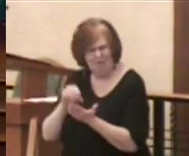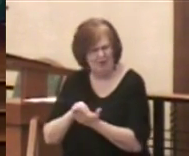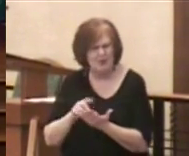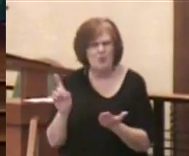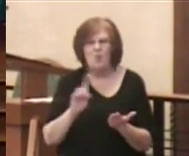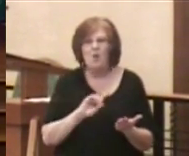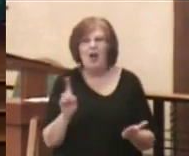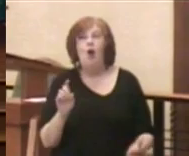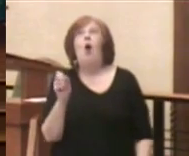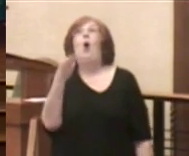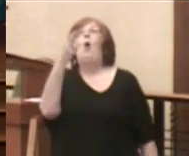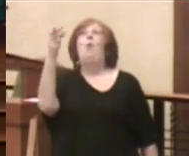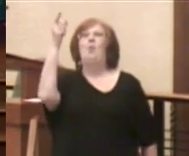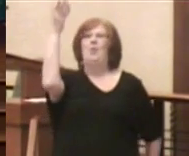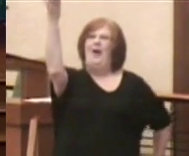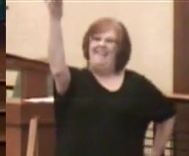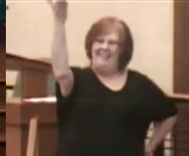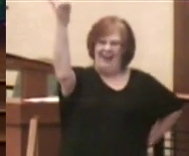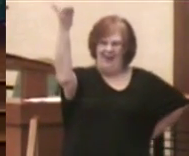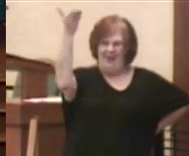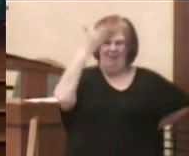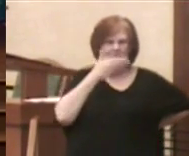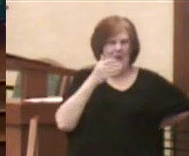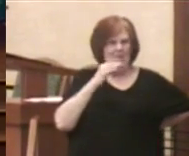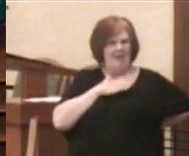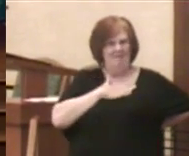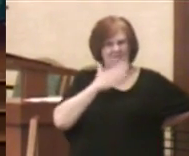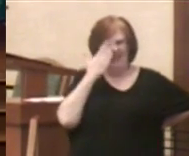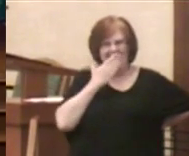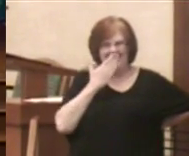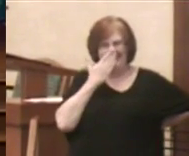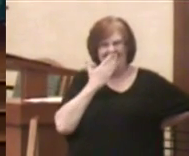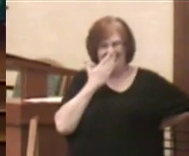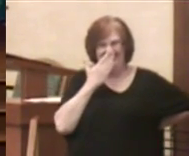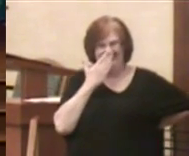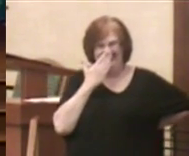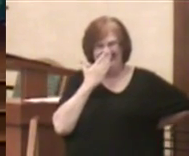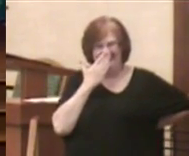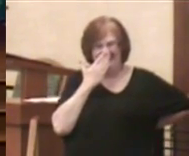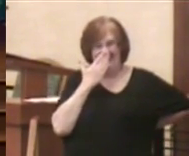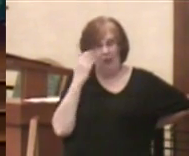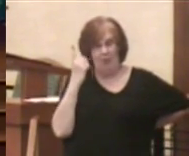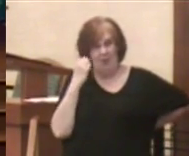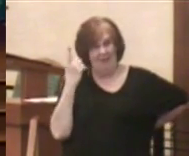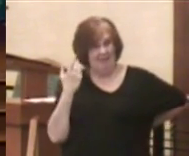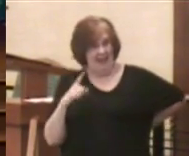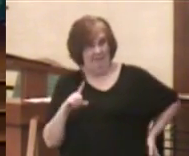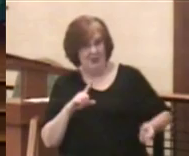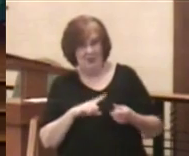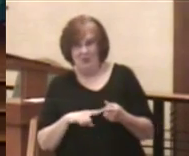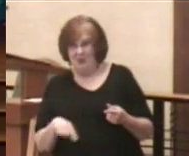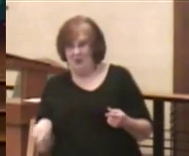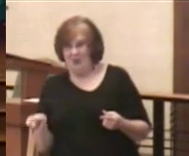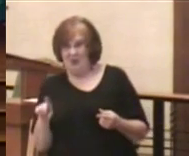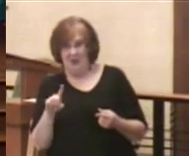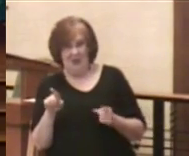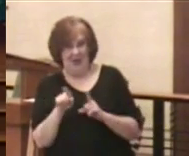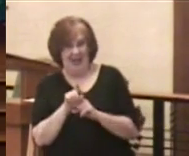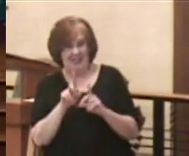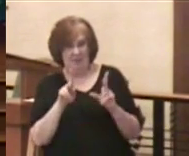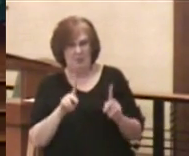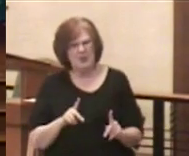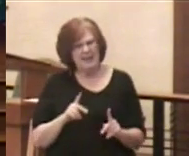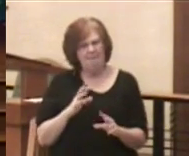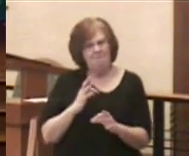Oh, right there, right in front of my face. I wonder if that's ever happened to you. As a person of